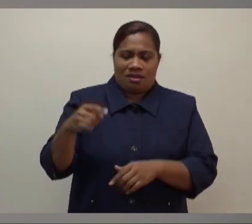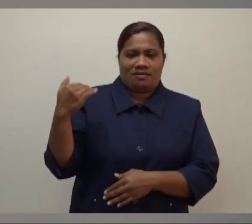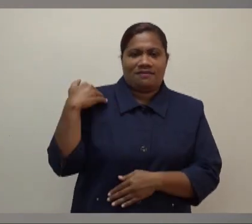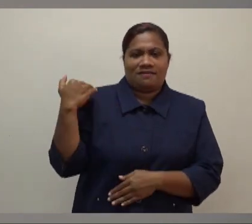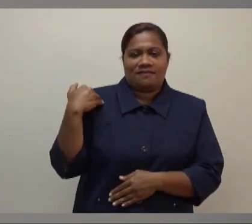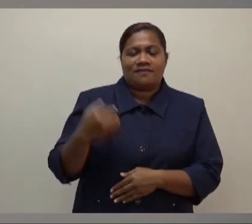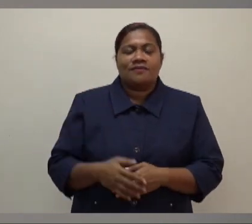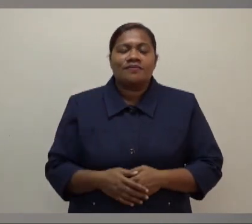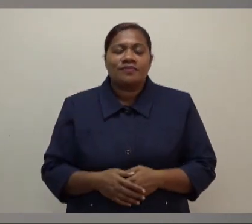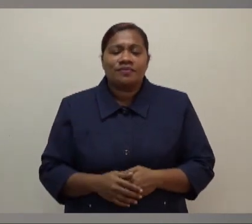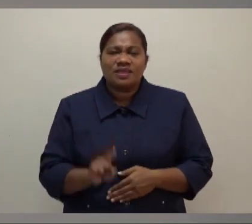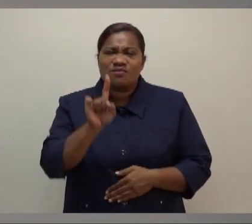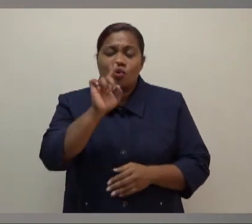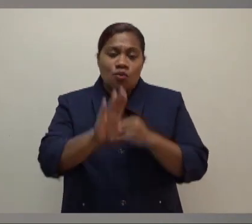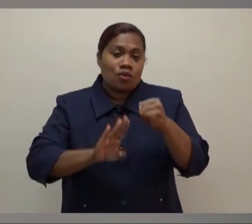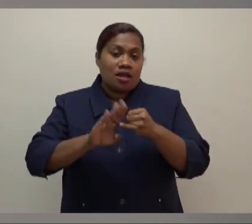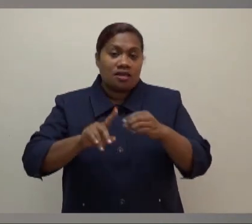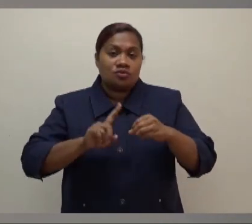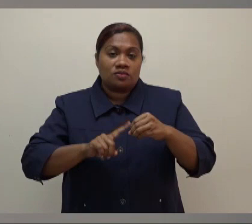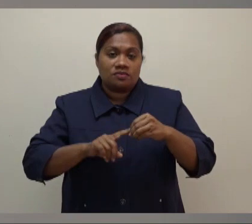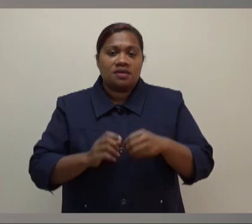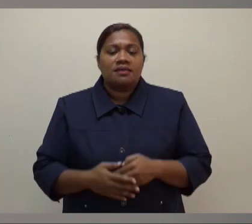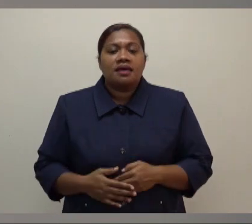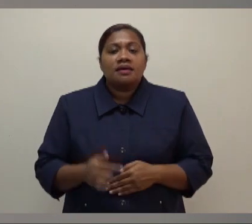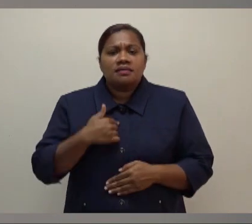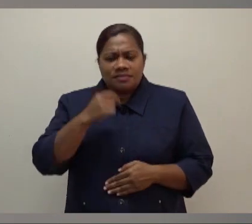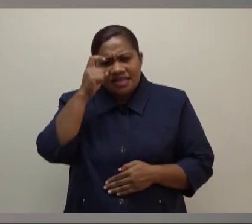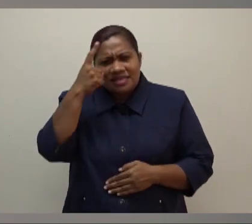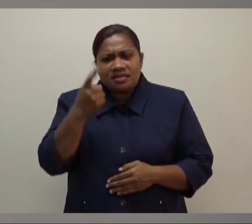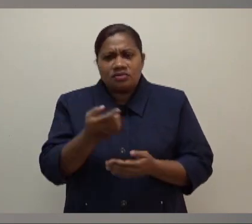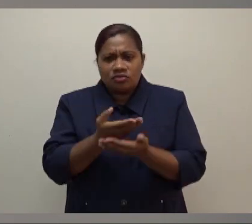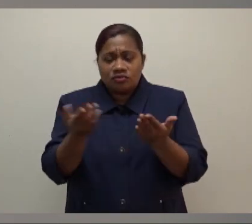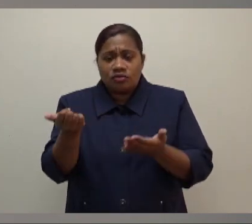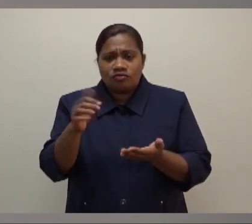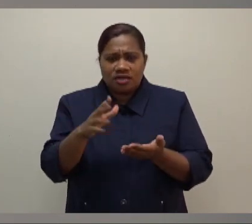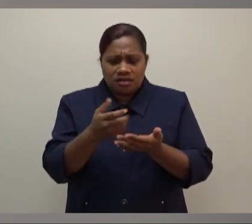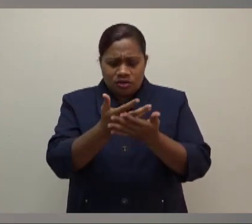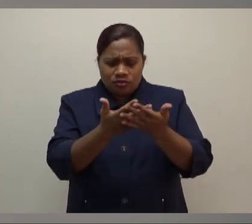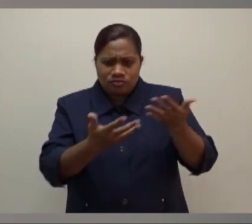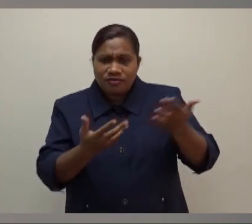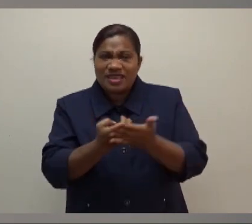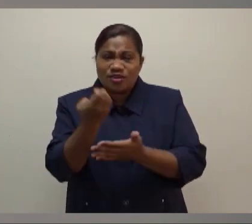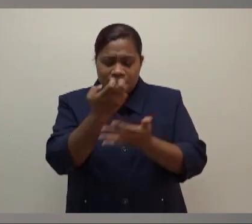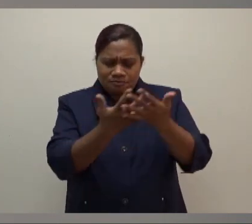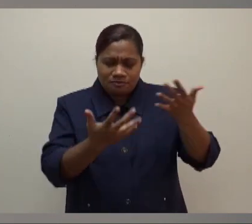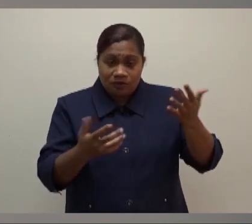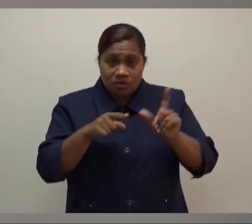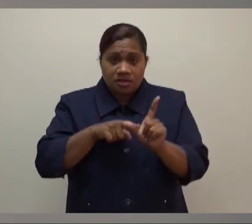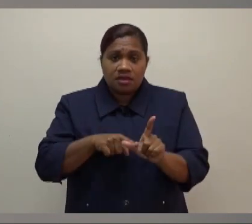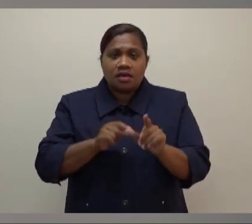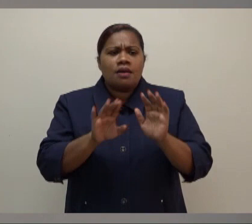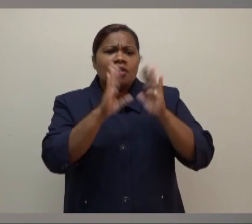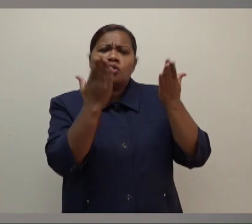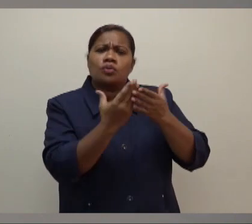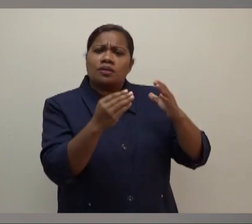Maybe just one last question from me. I understand that you've given out our economic outlook for the year. The World Bank statement